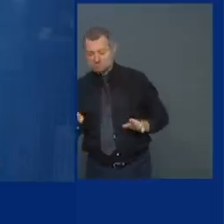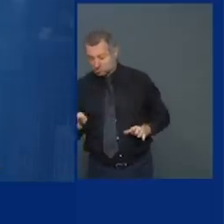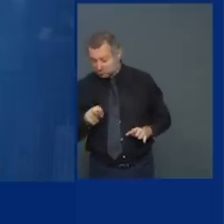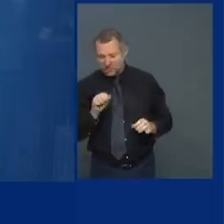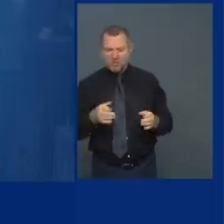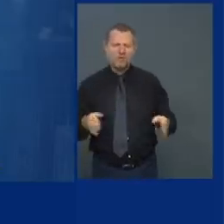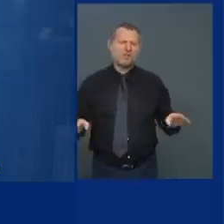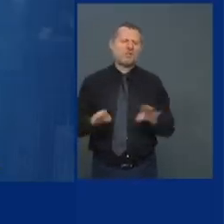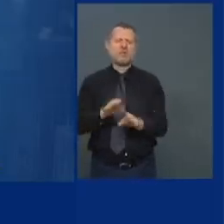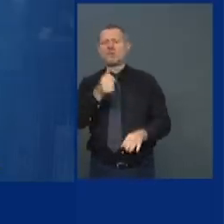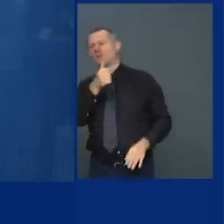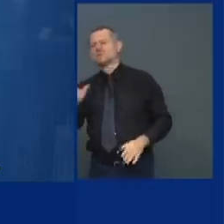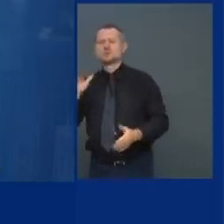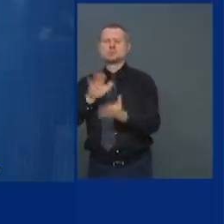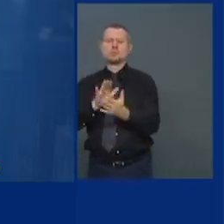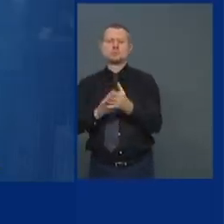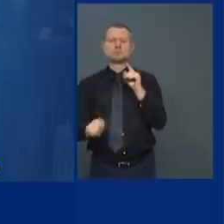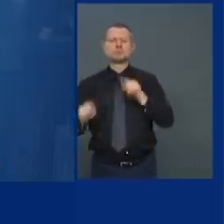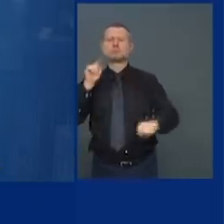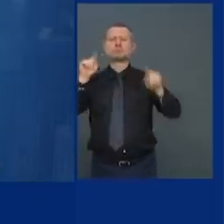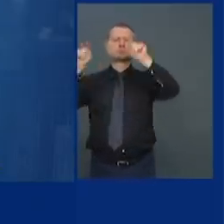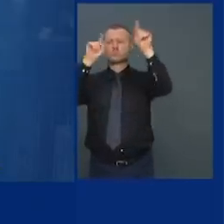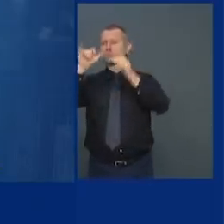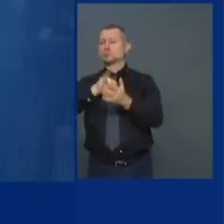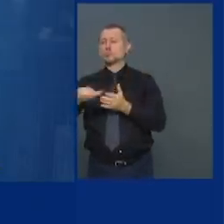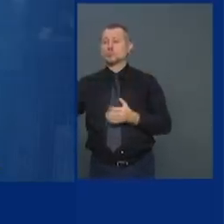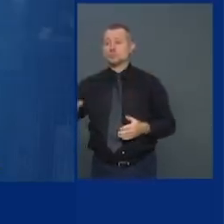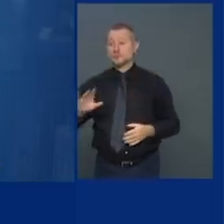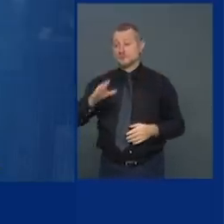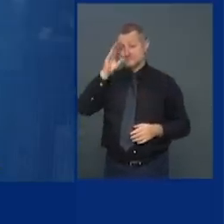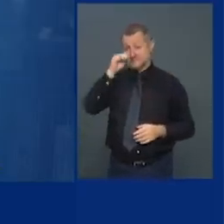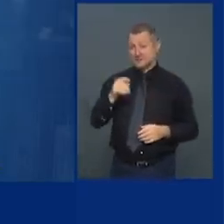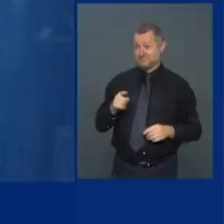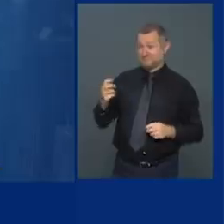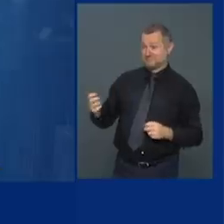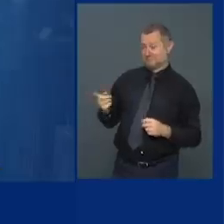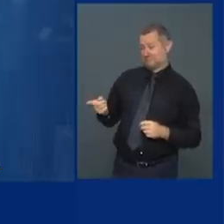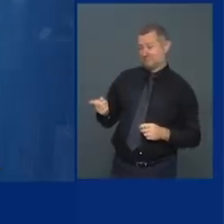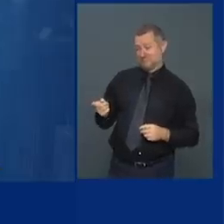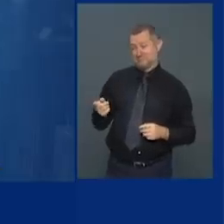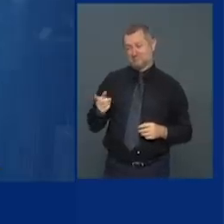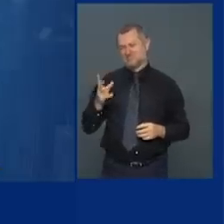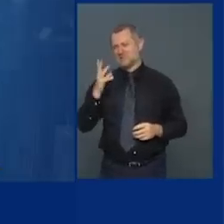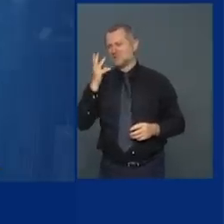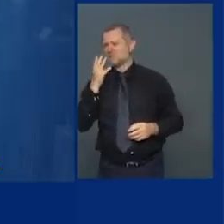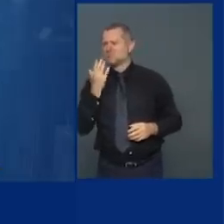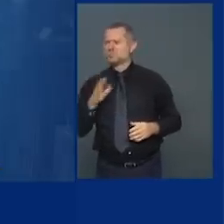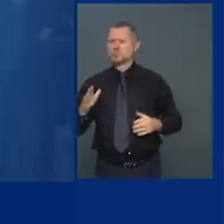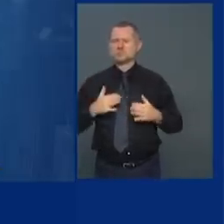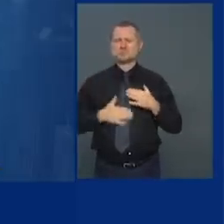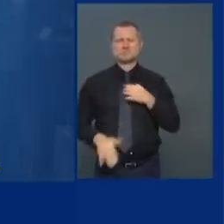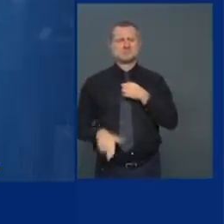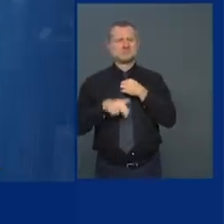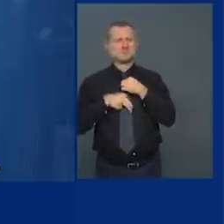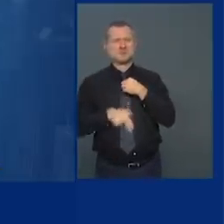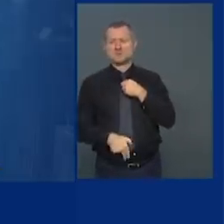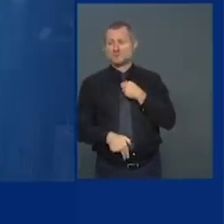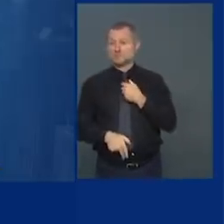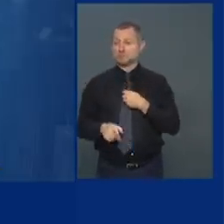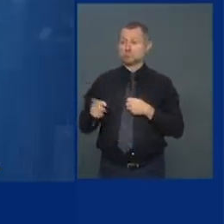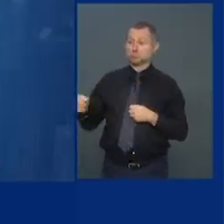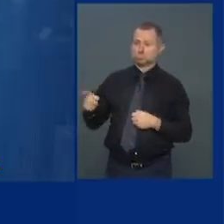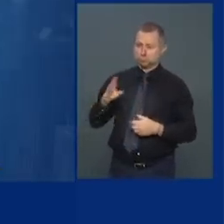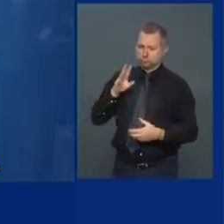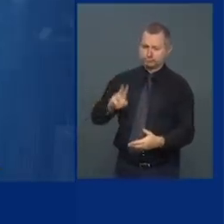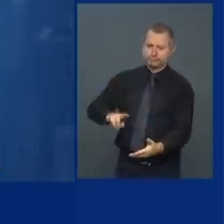that gentleman right there with the very attractive blue tie signs a letter closes down any state